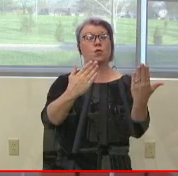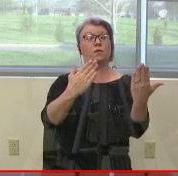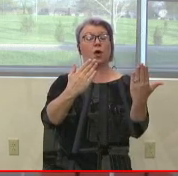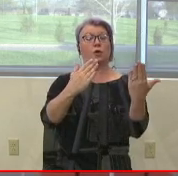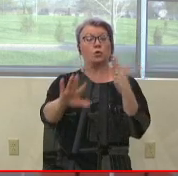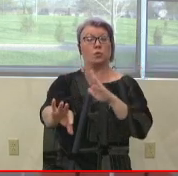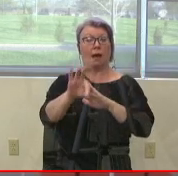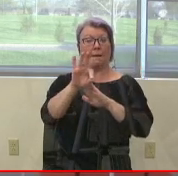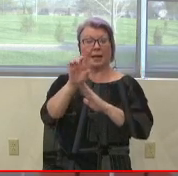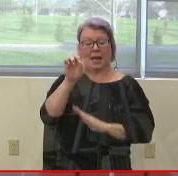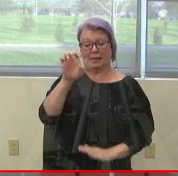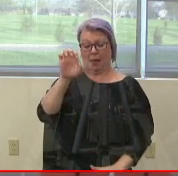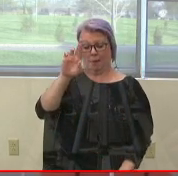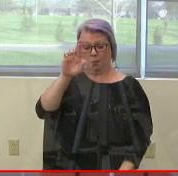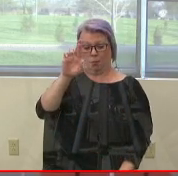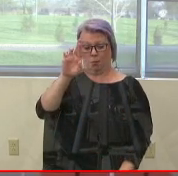president.